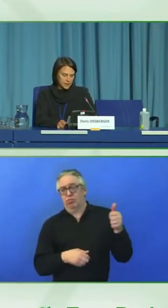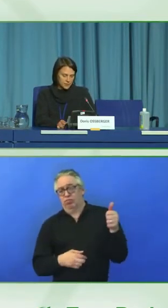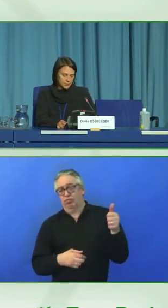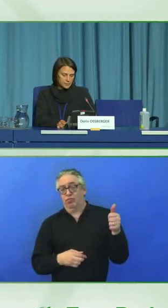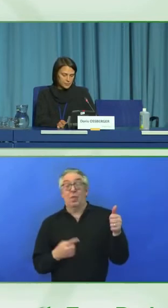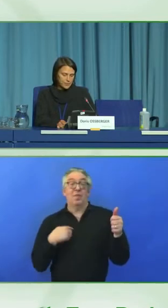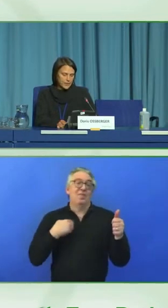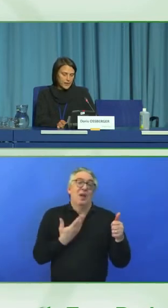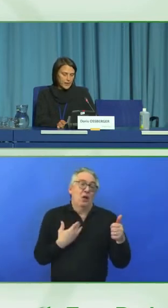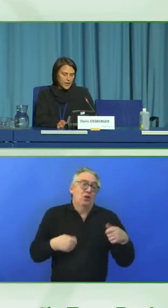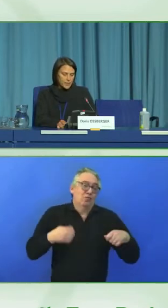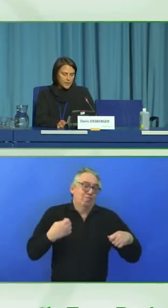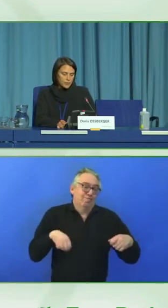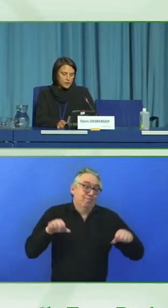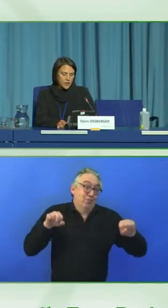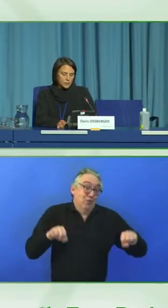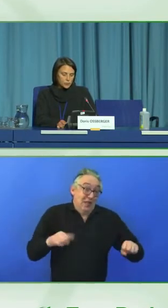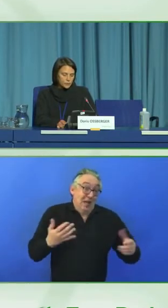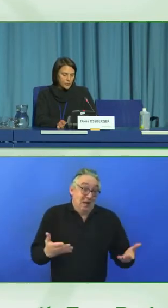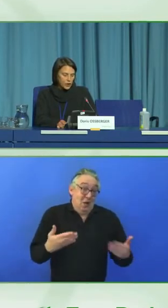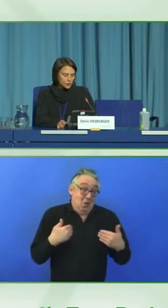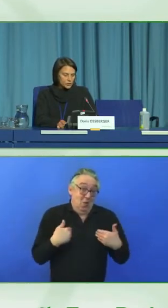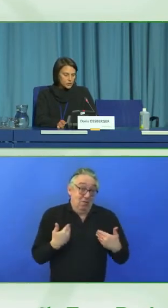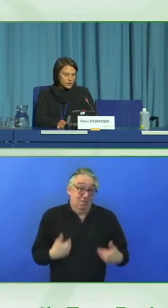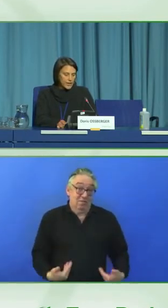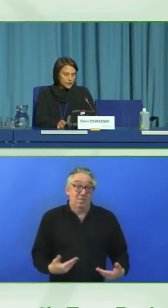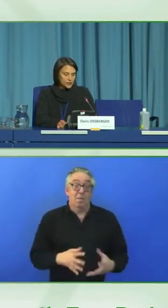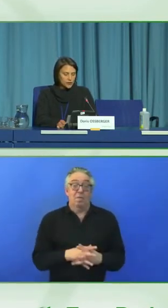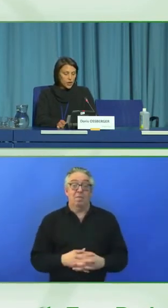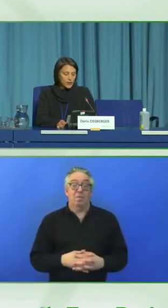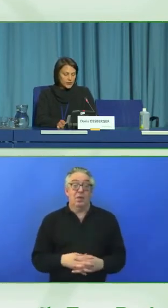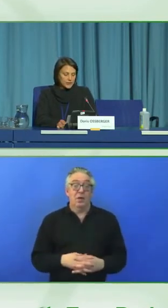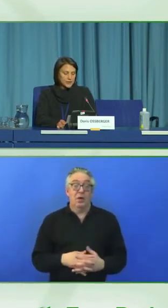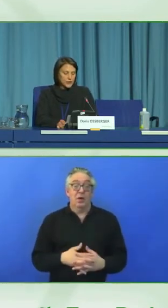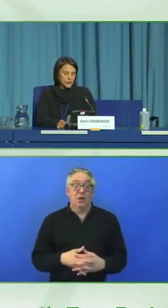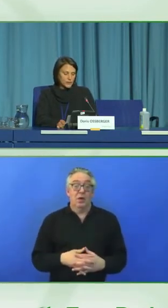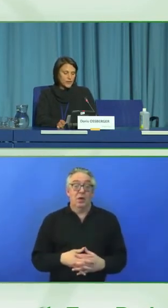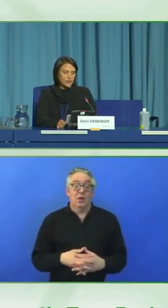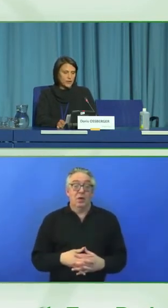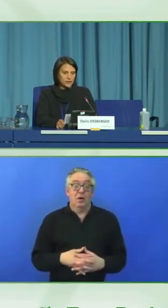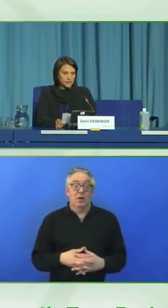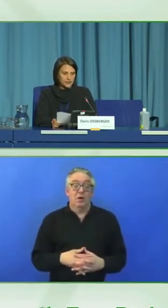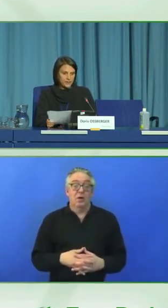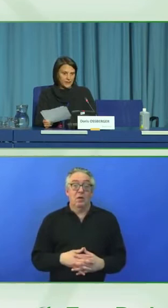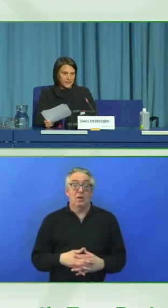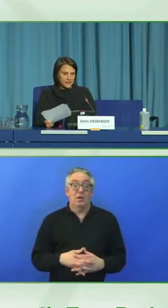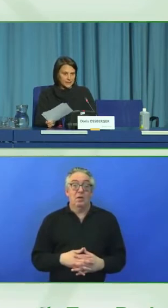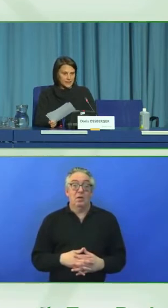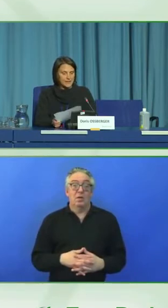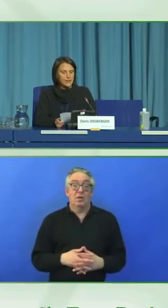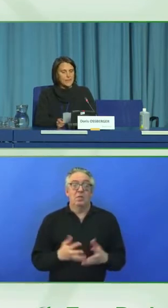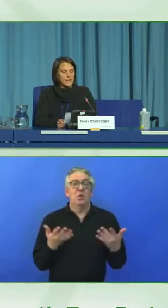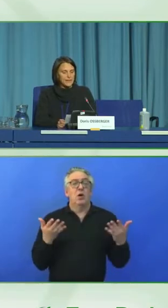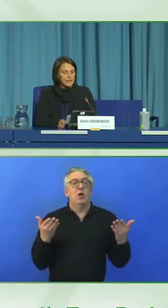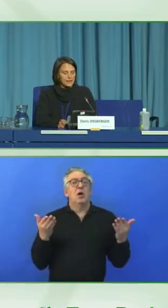Council. But I will now move on to the actual content of the Fair for Alle Certificate.